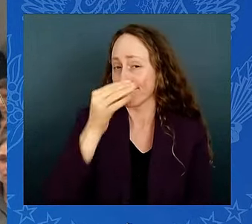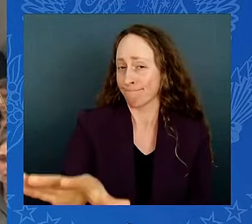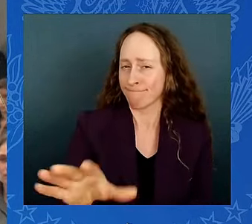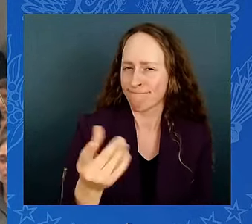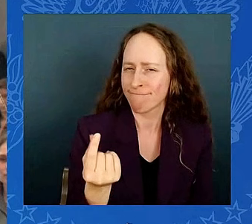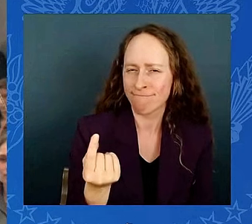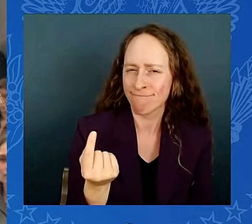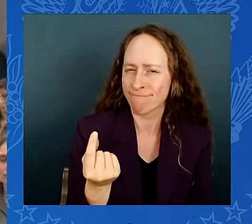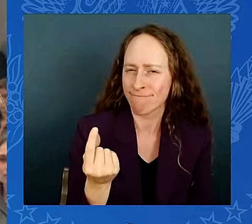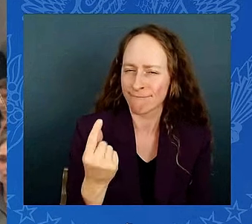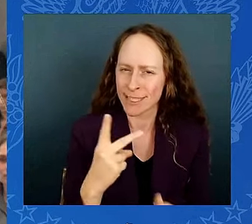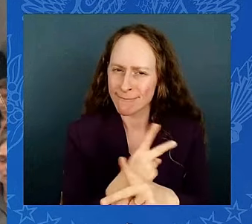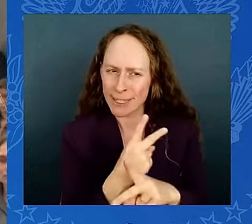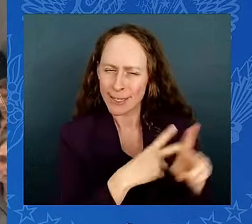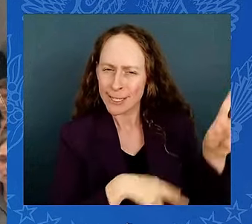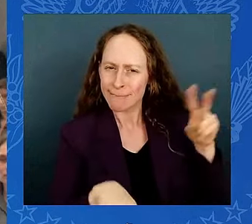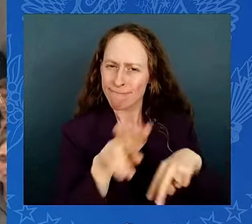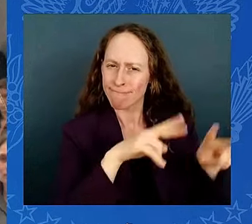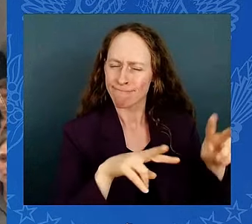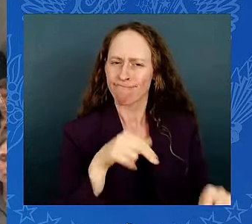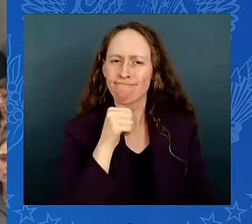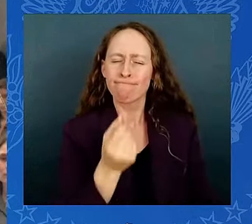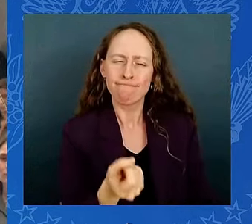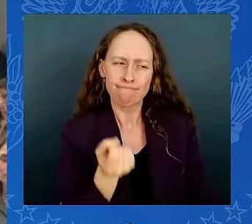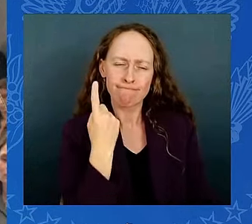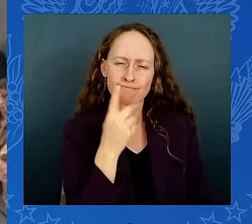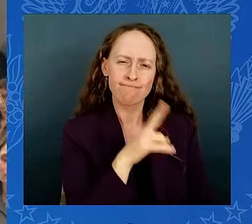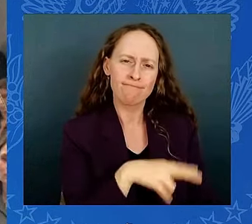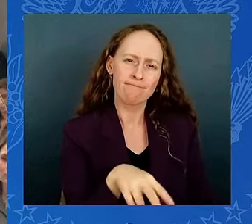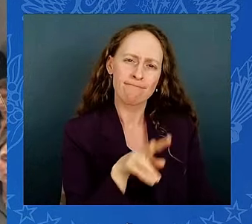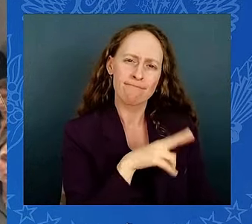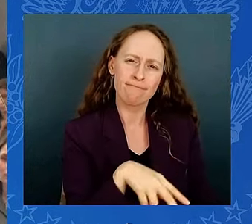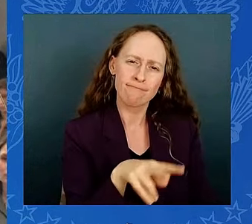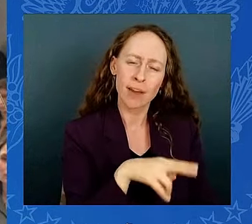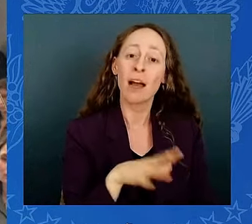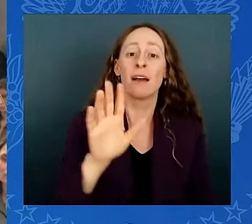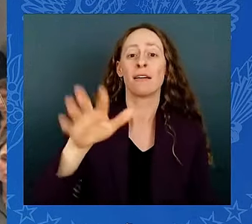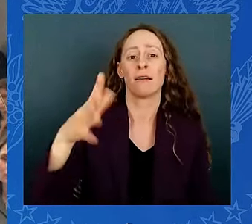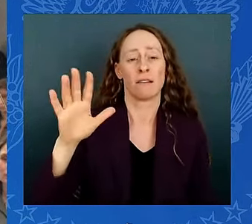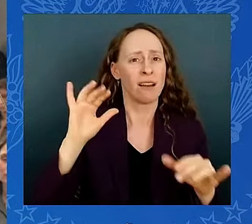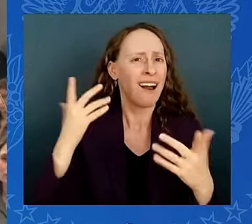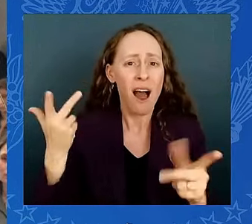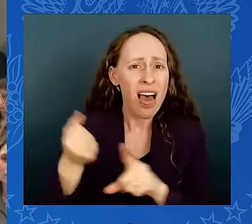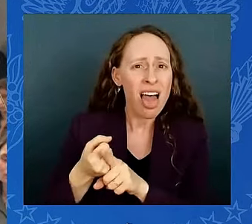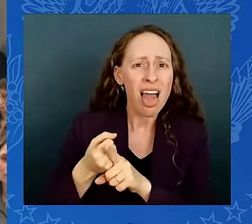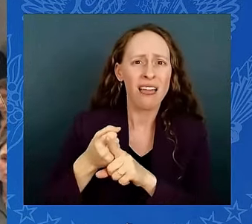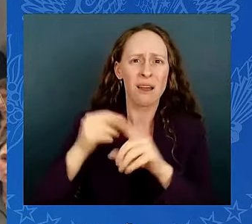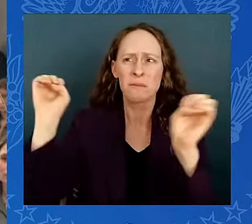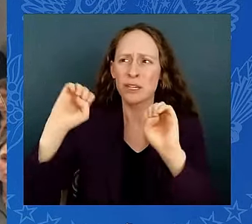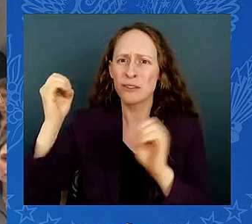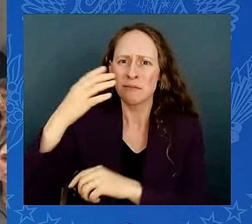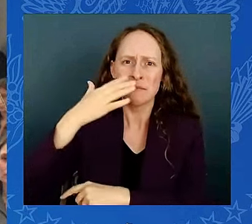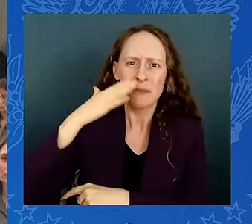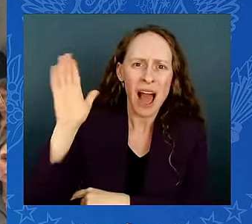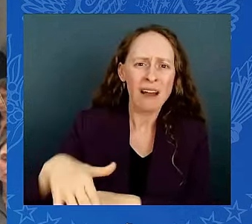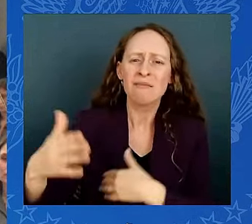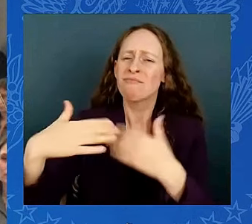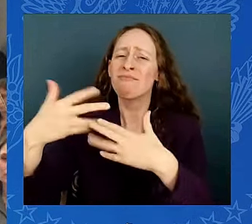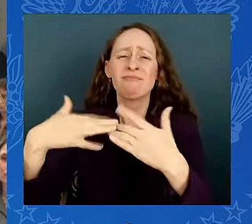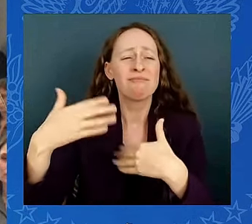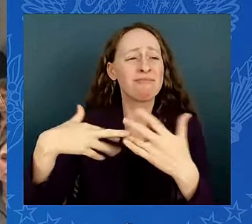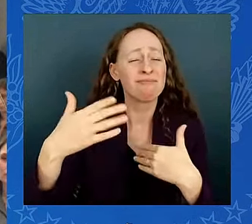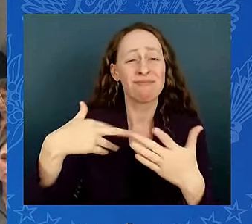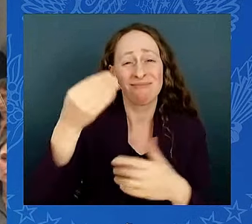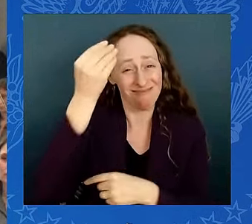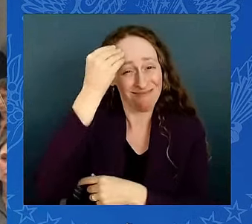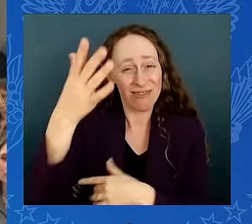disaster strikes, there are no red states or blue states. I've demonstrated that. I said, no matter whether you vote for them or not, everyone is going